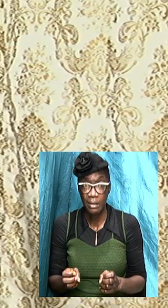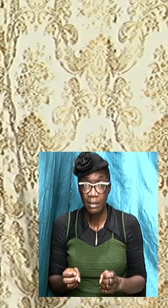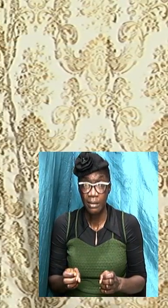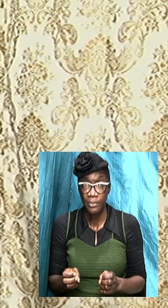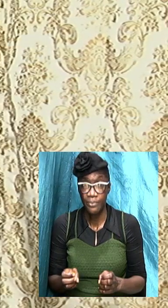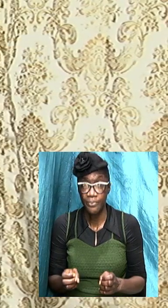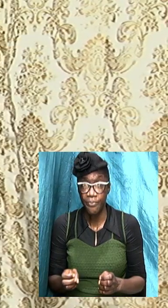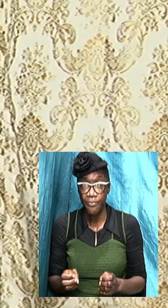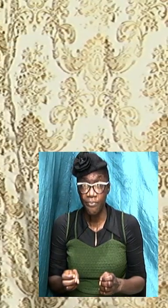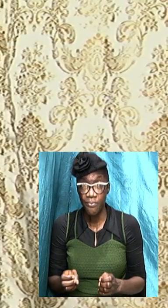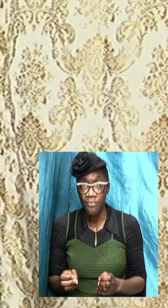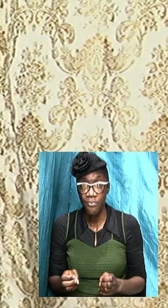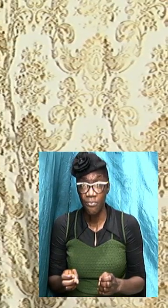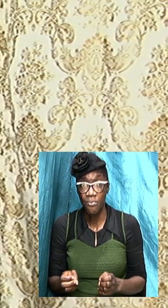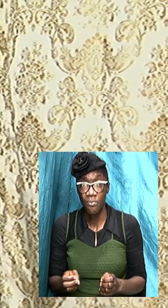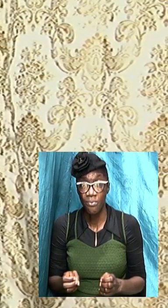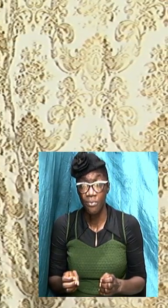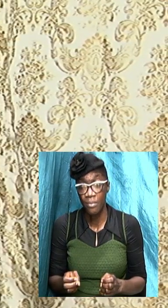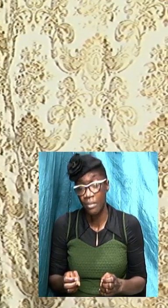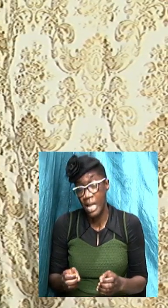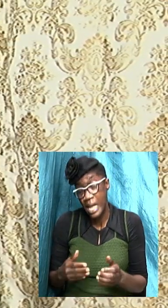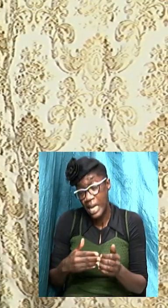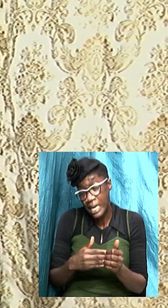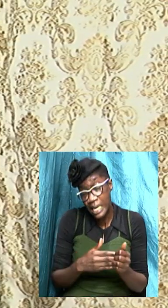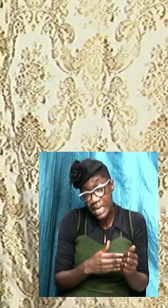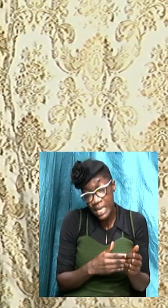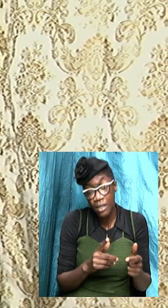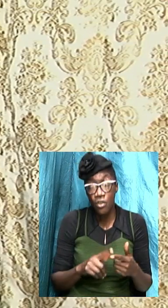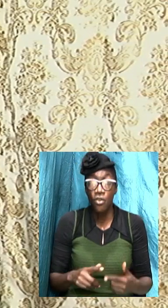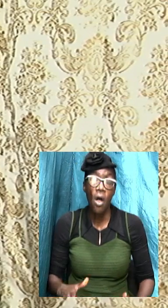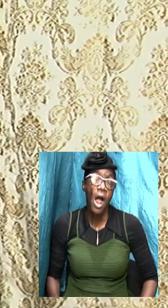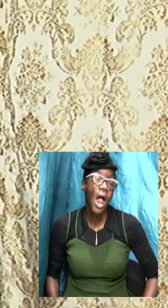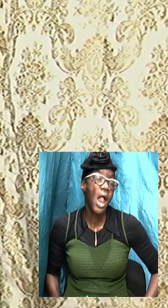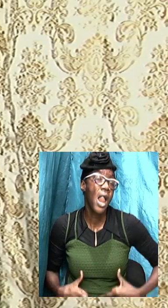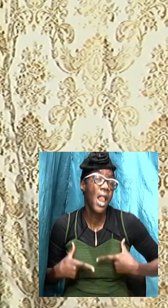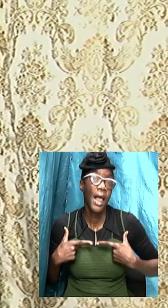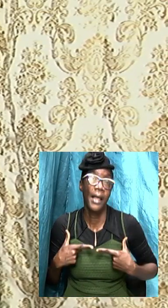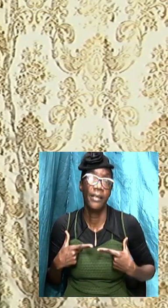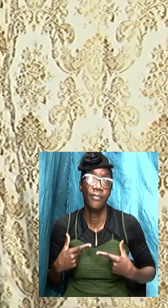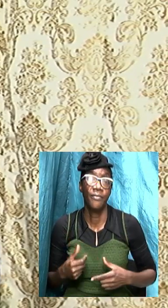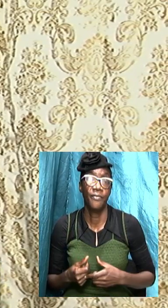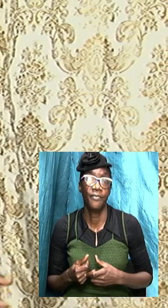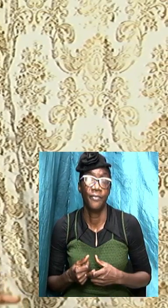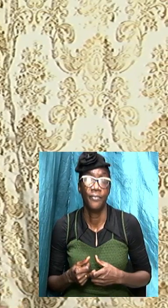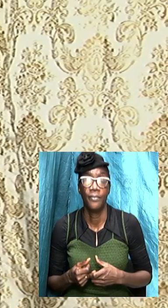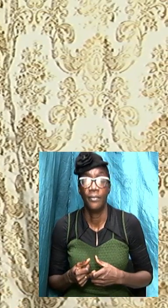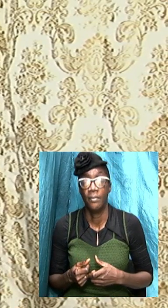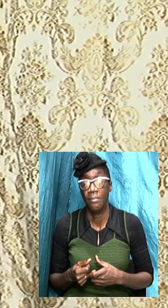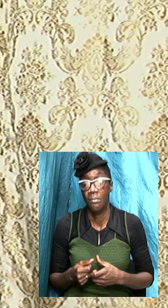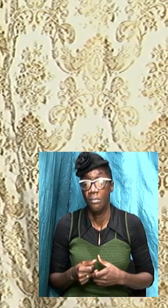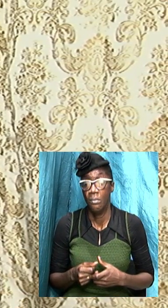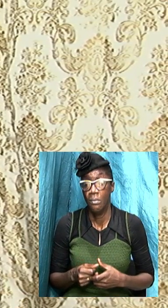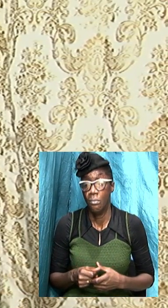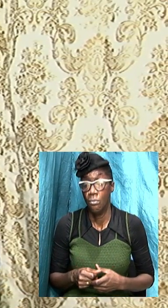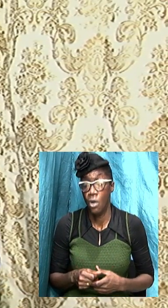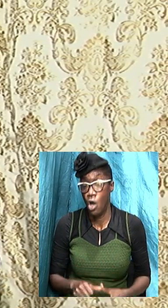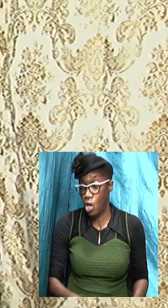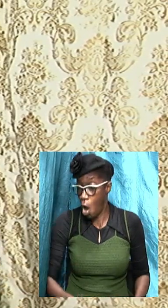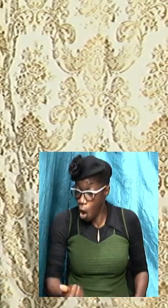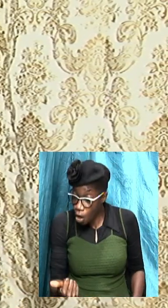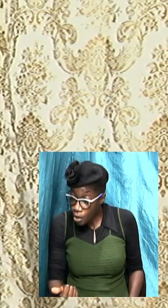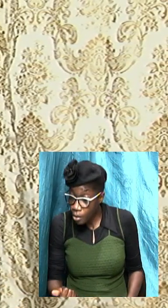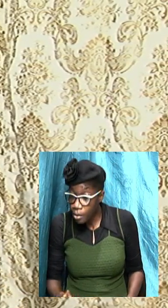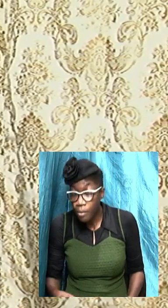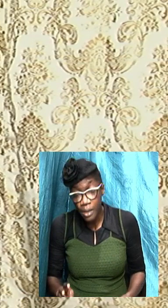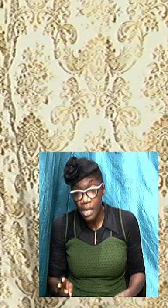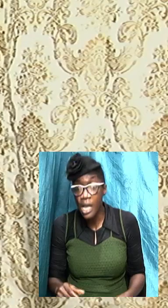difficult it leads to life and the inverse it tells